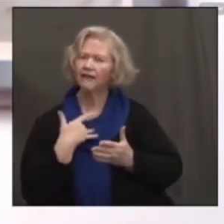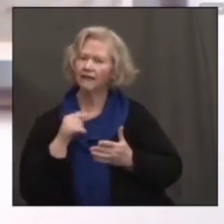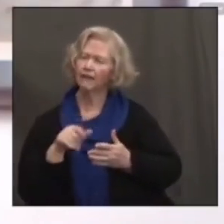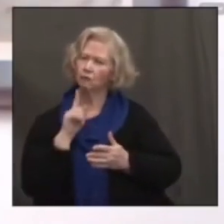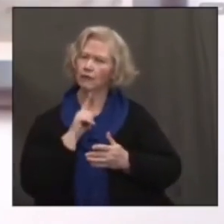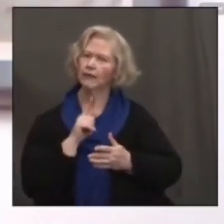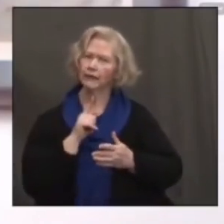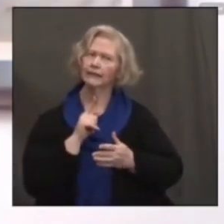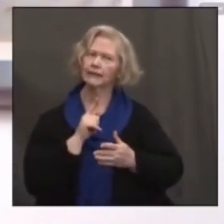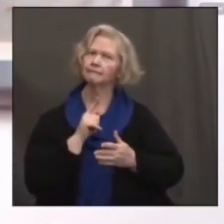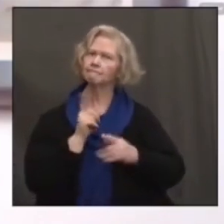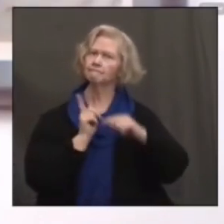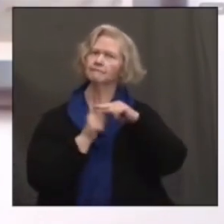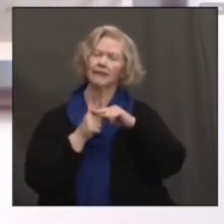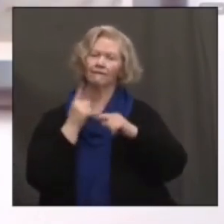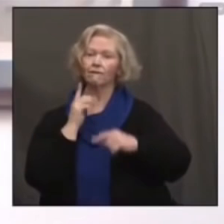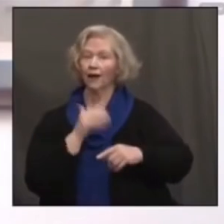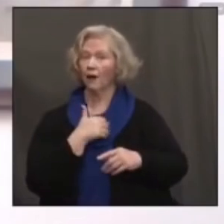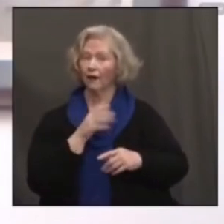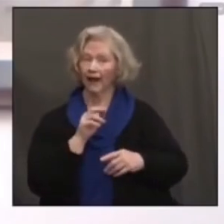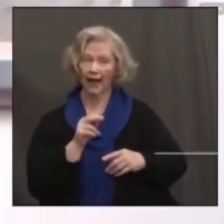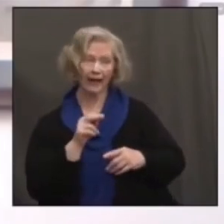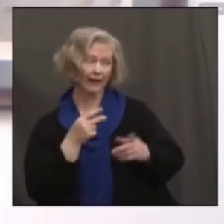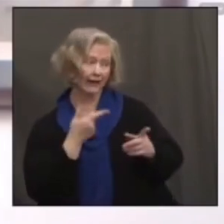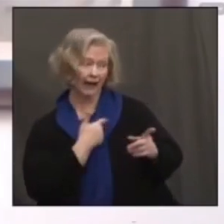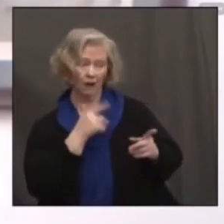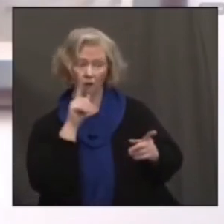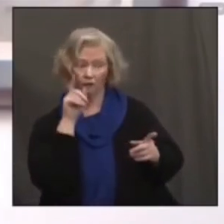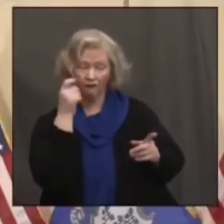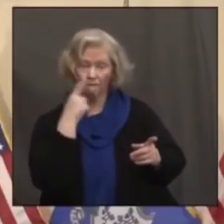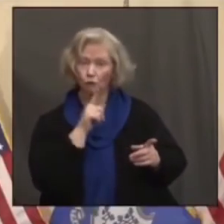Connecticut. really shows under the leadership of this governor what can be achieved.